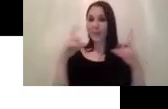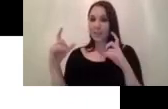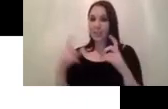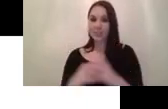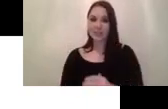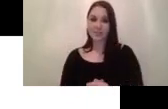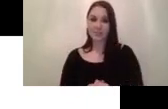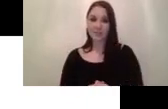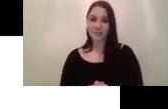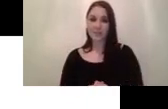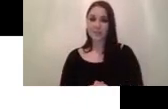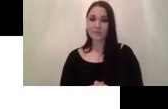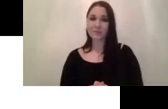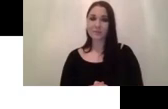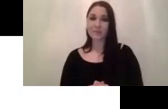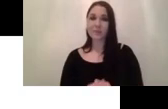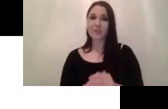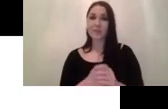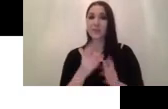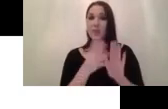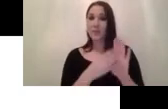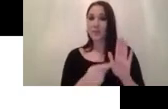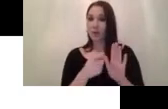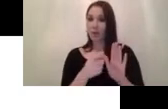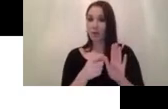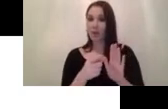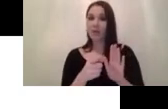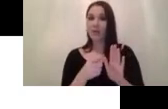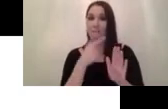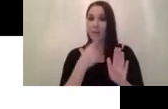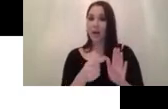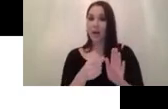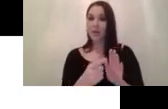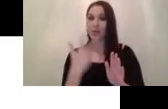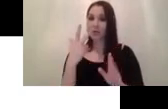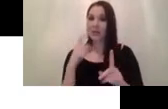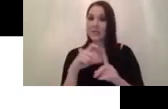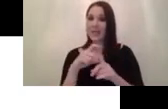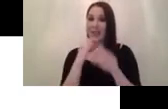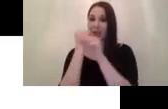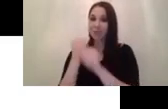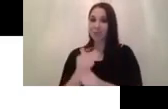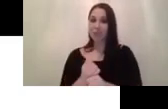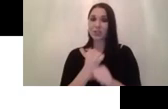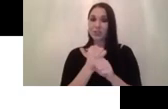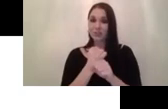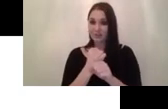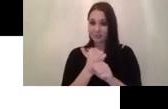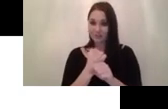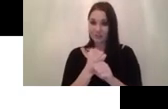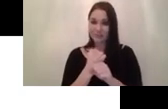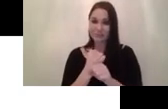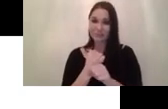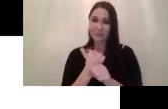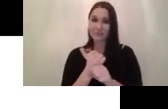and the model contains segmentation 3d reconstruction and recon regression modules